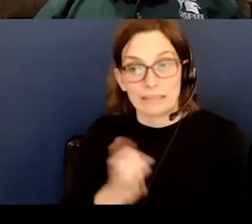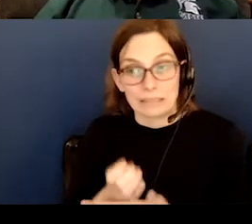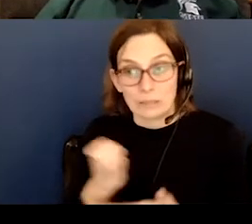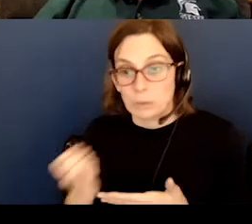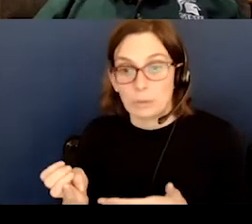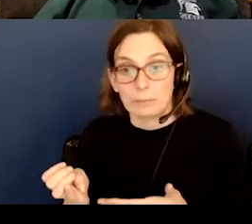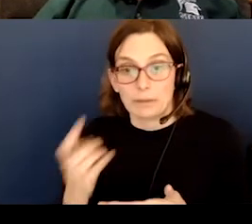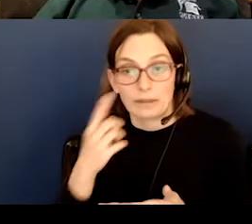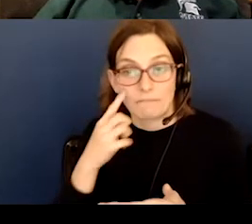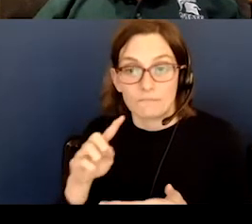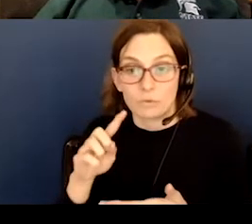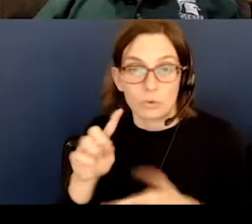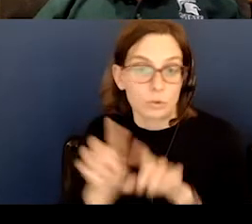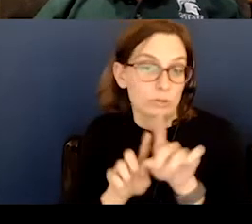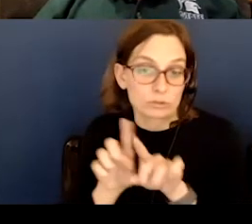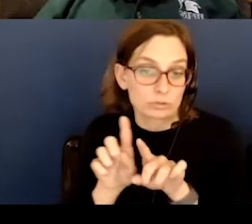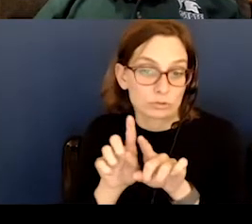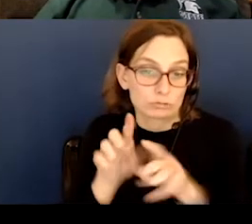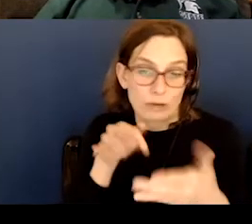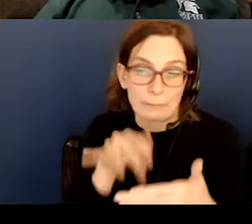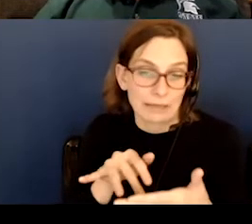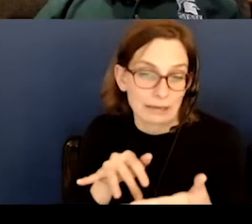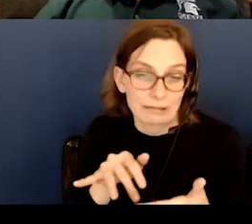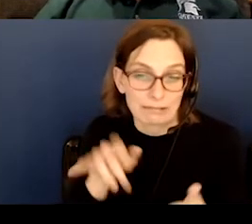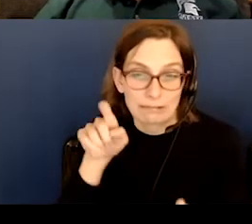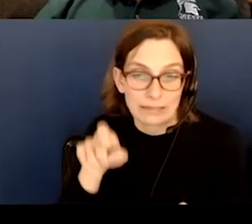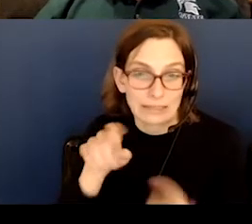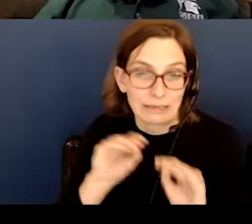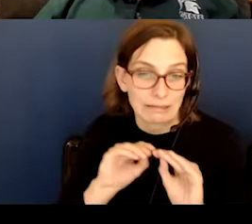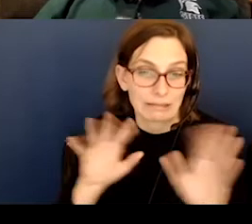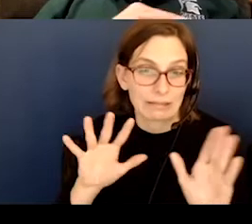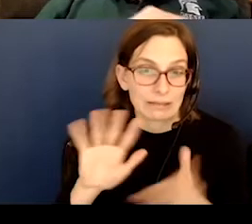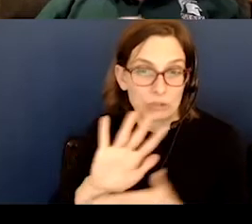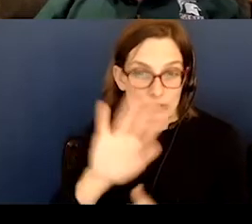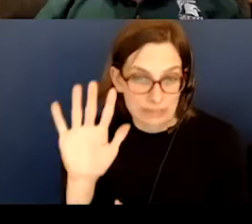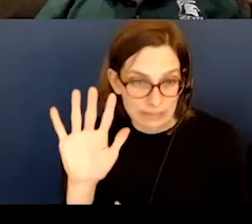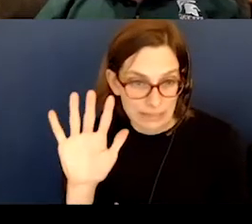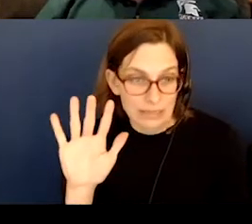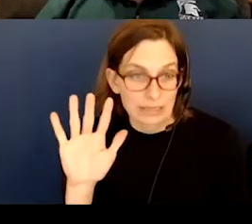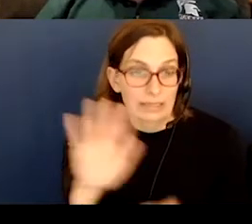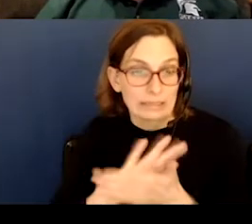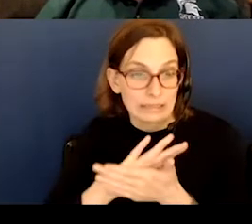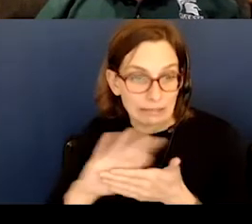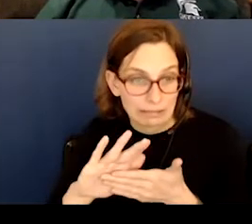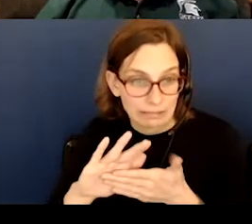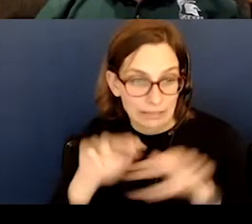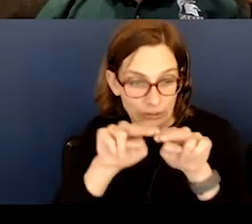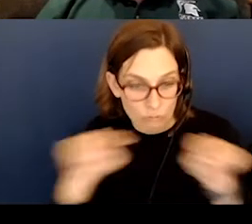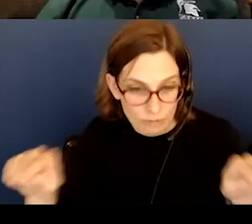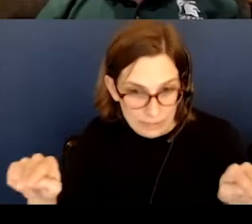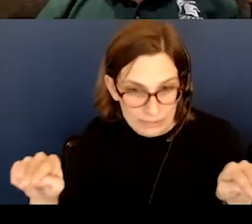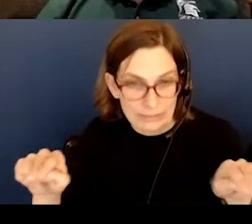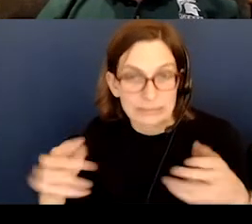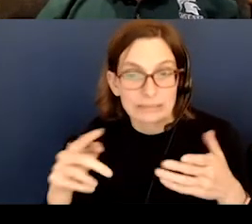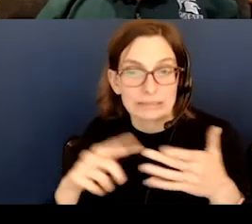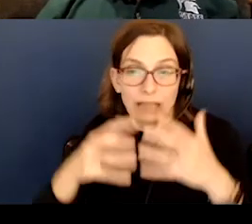astronomy. What you need is clear skies, clean horizons, and a lot